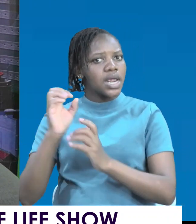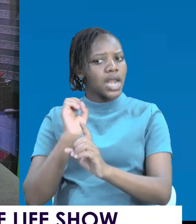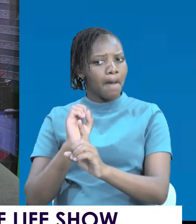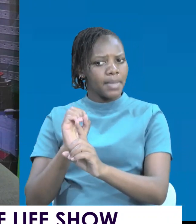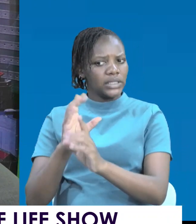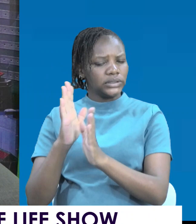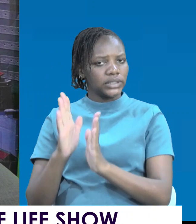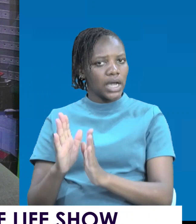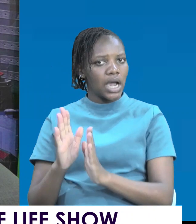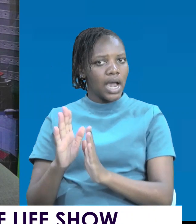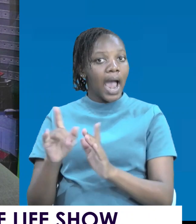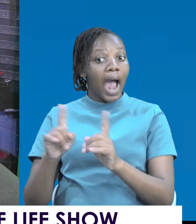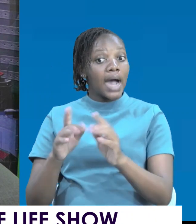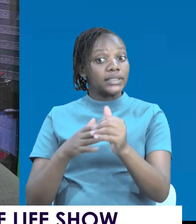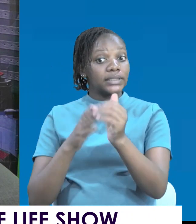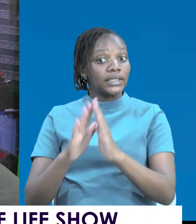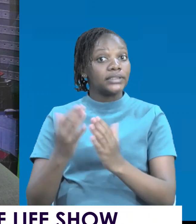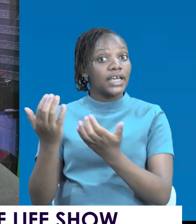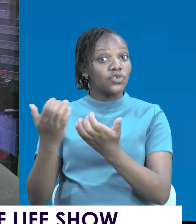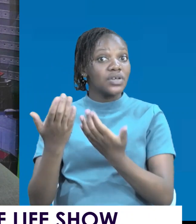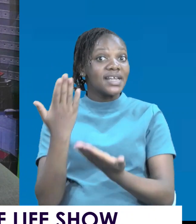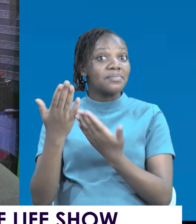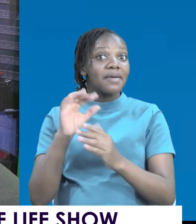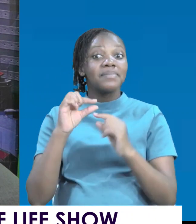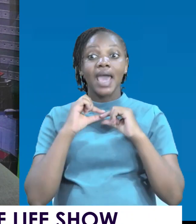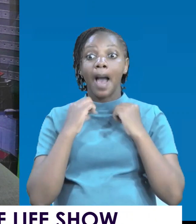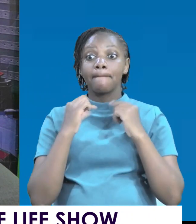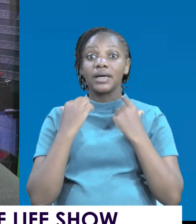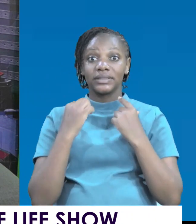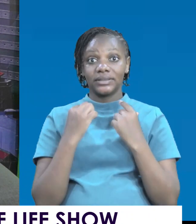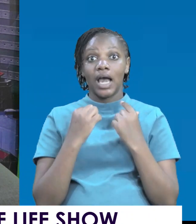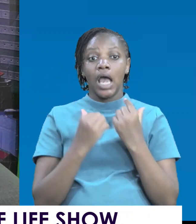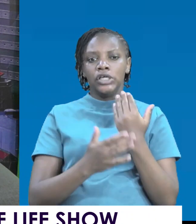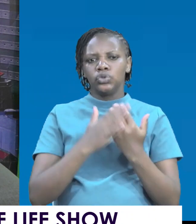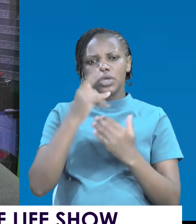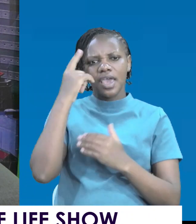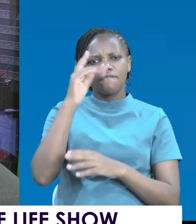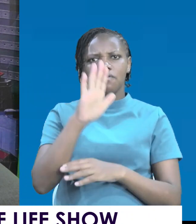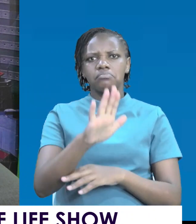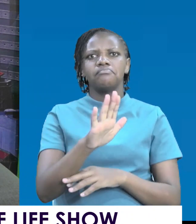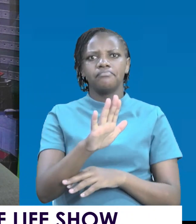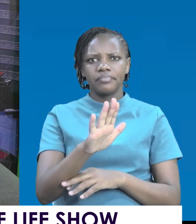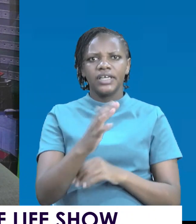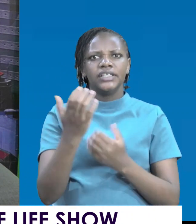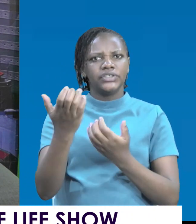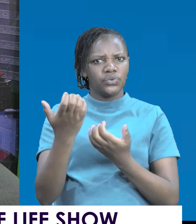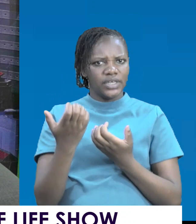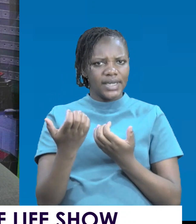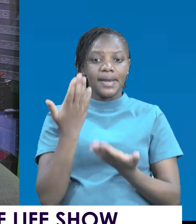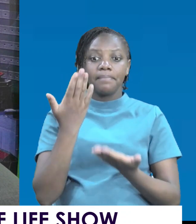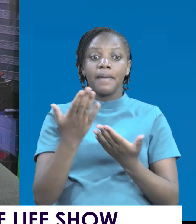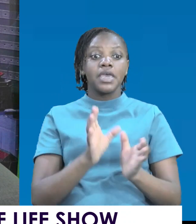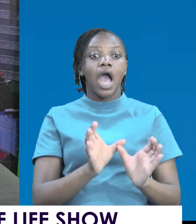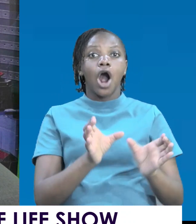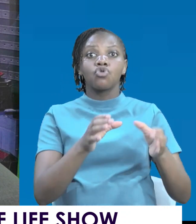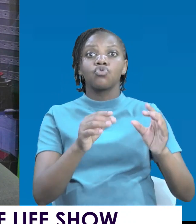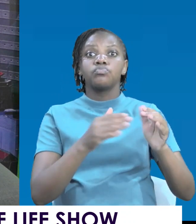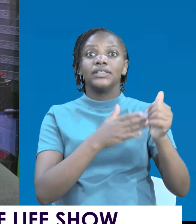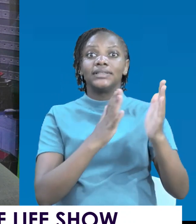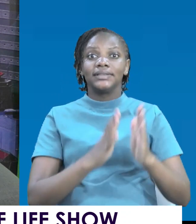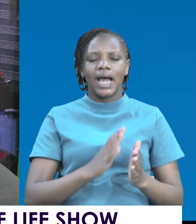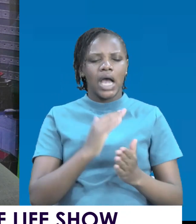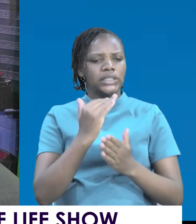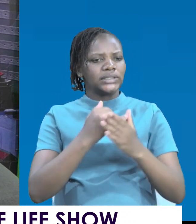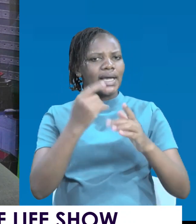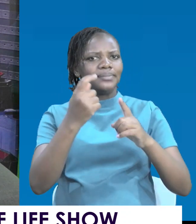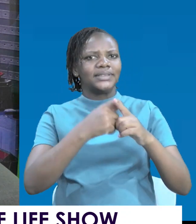as a leader, you need to be under a pastor to be raised up. You need to be under a club leader. Some kind of trainer.